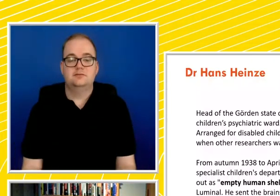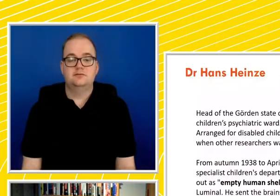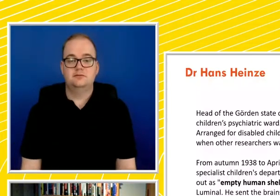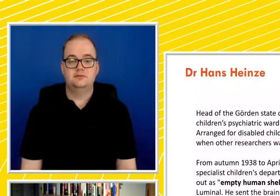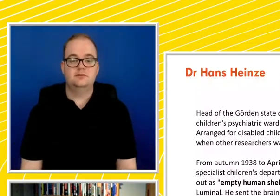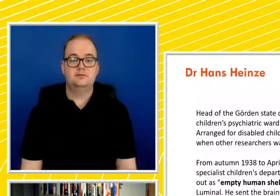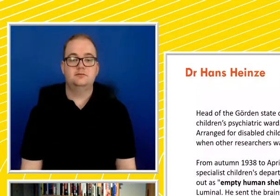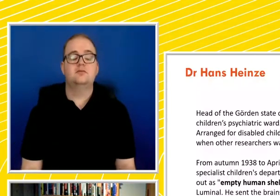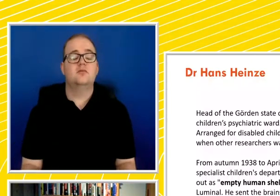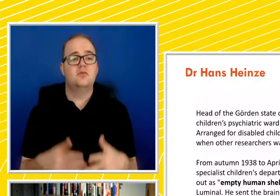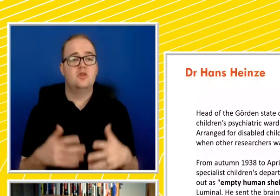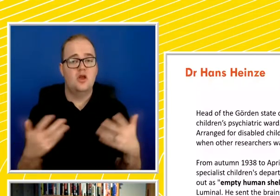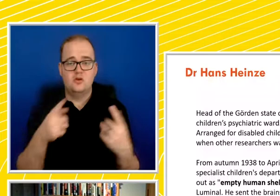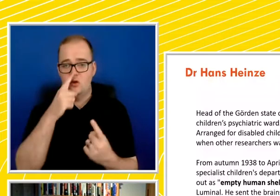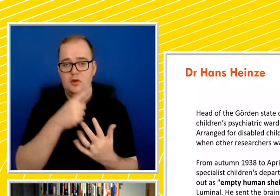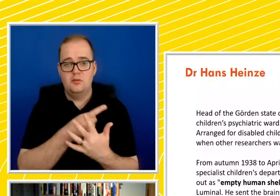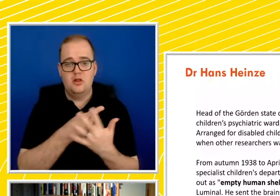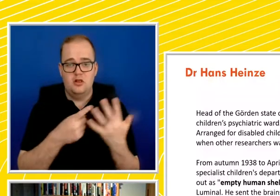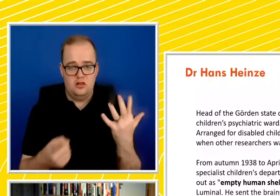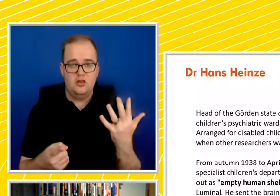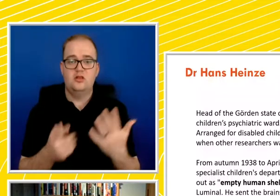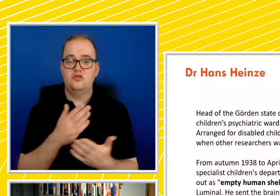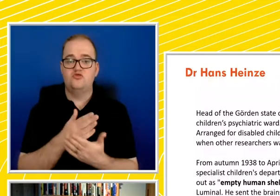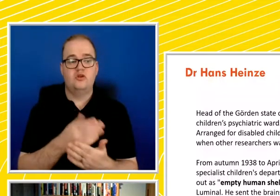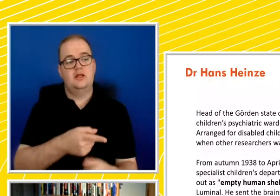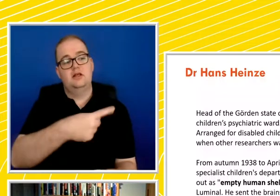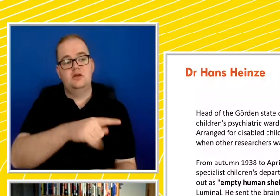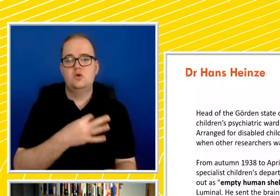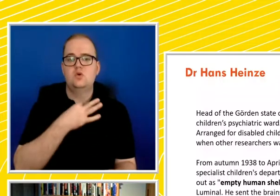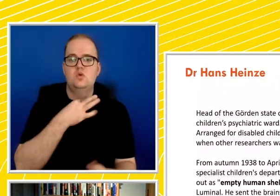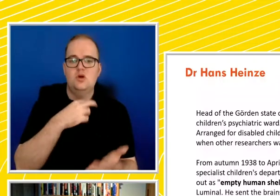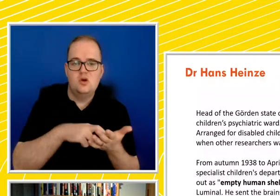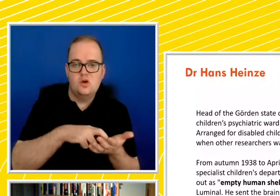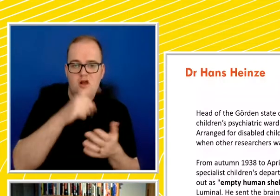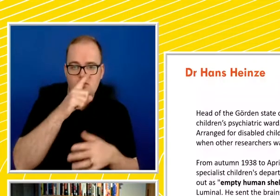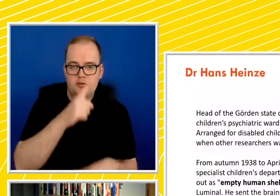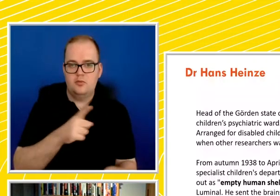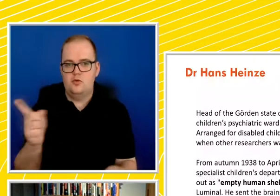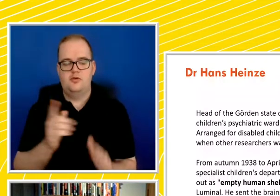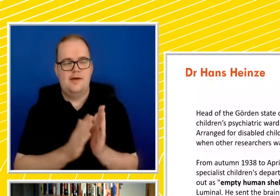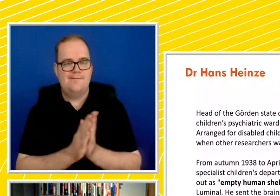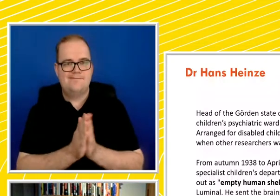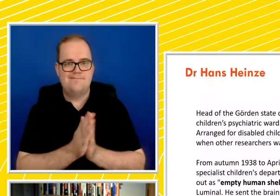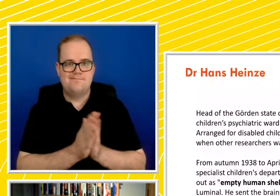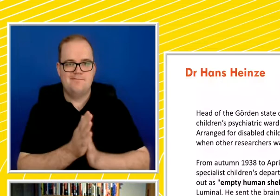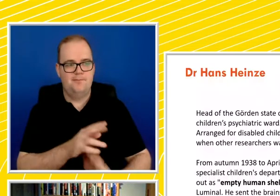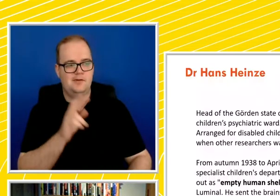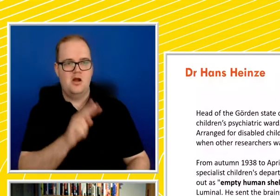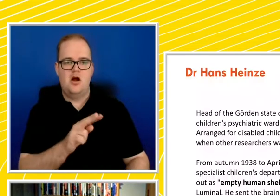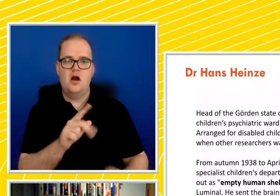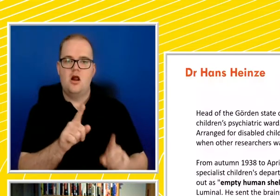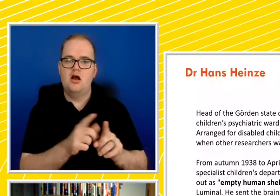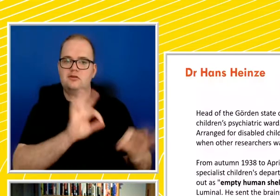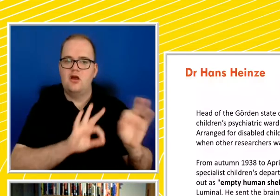So, these people took advantage of the vulnerable and weak, obviously. They saw them as biological samples, life unworthy of